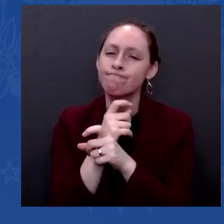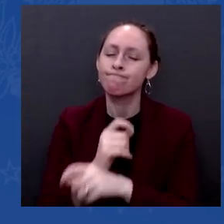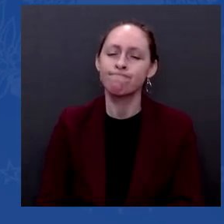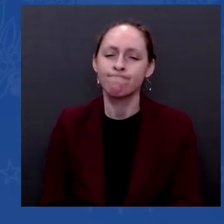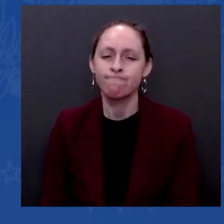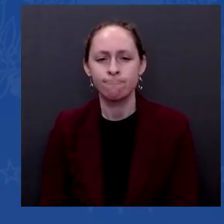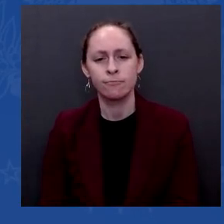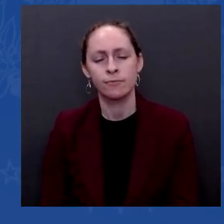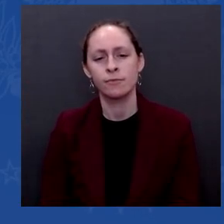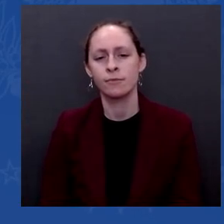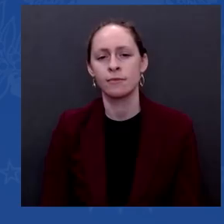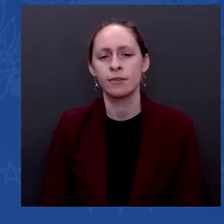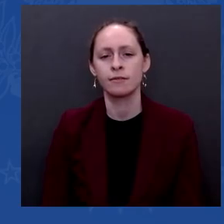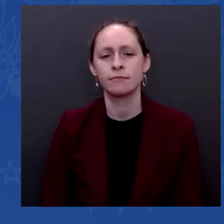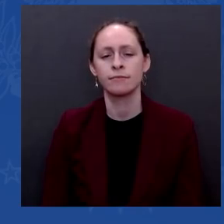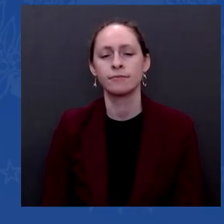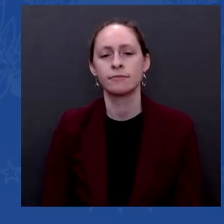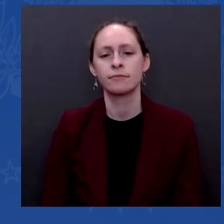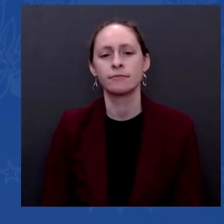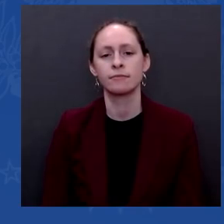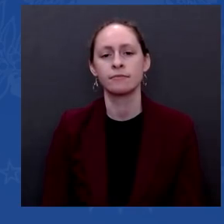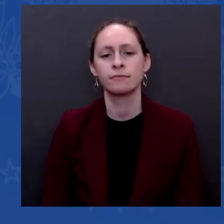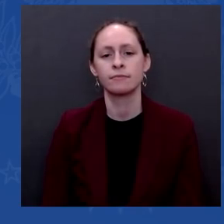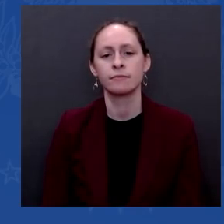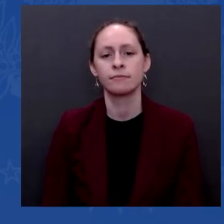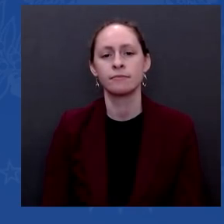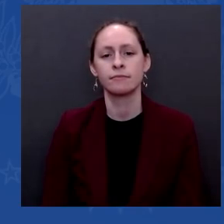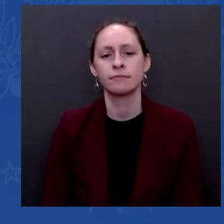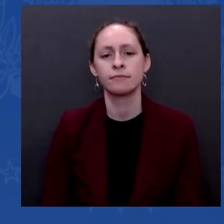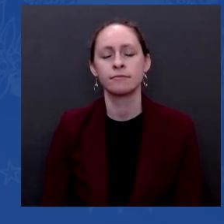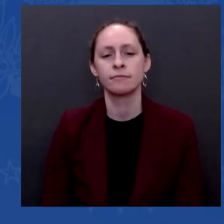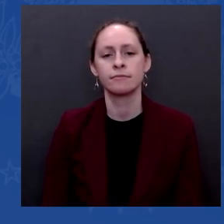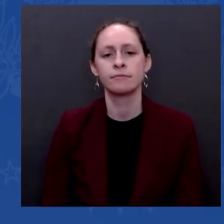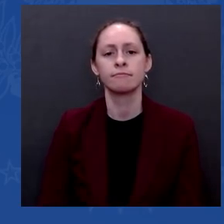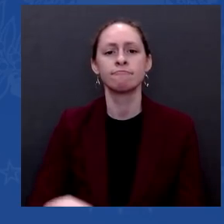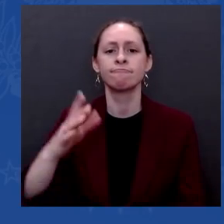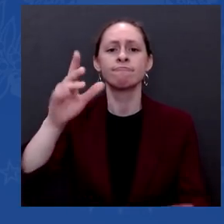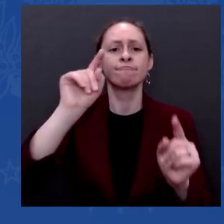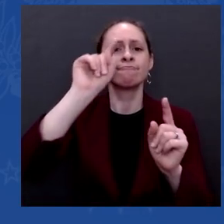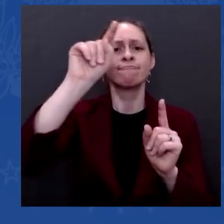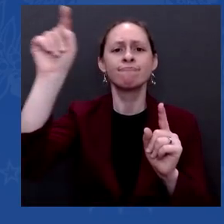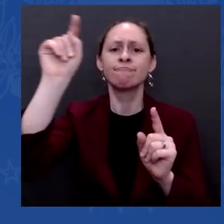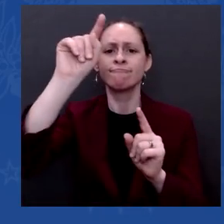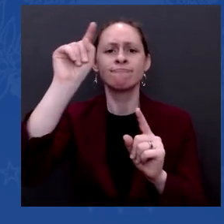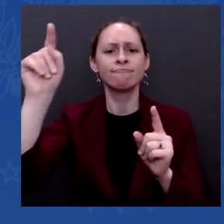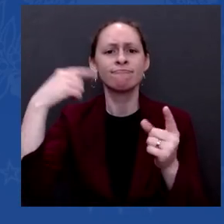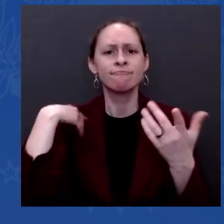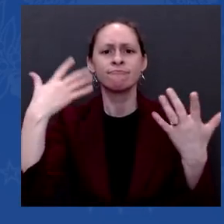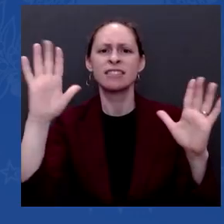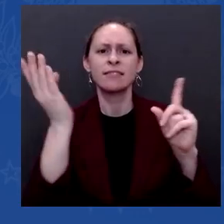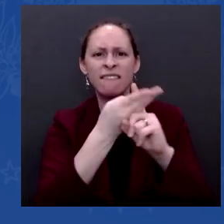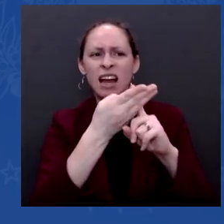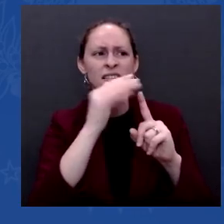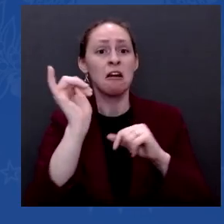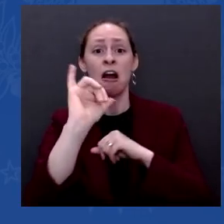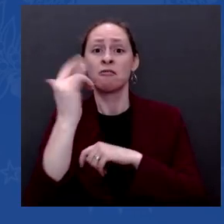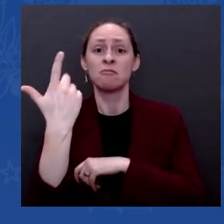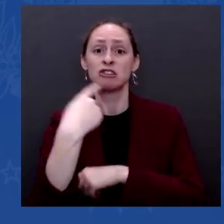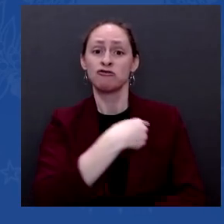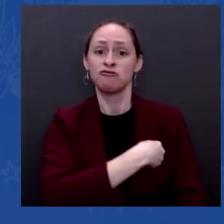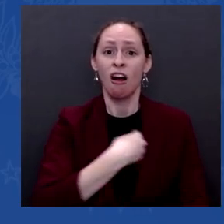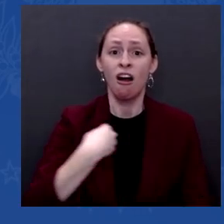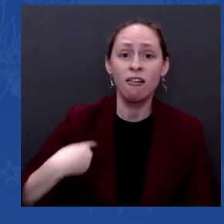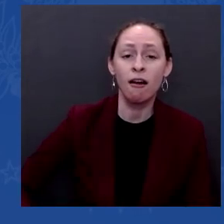China, India, a number of other countries to agree with us to go into their version of the petroleum